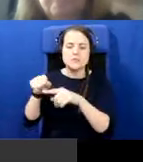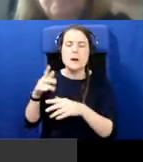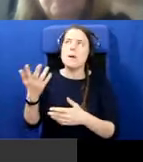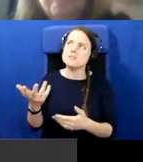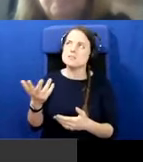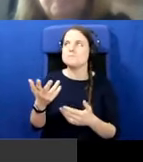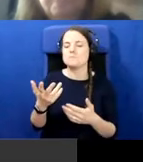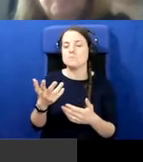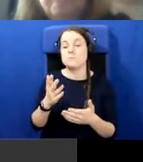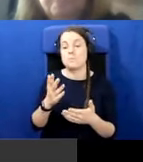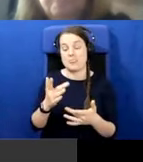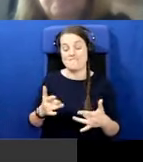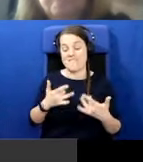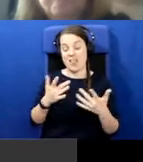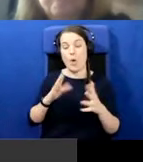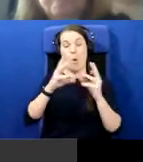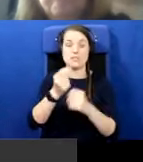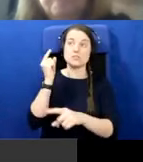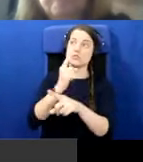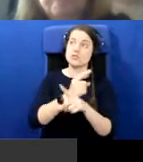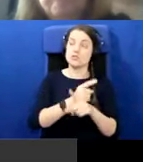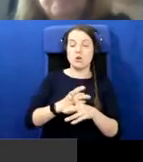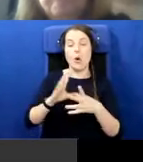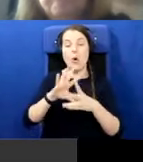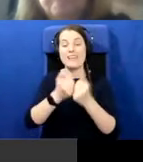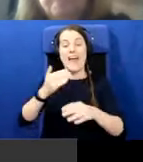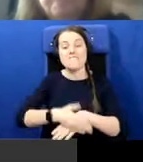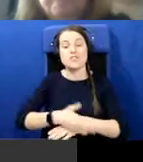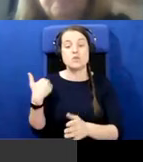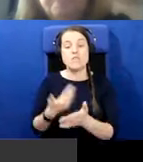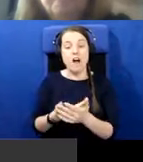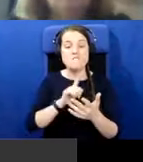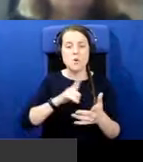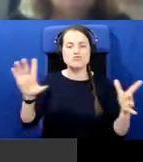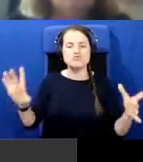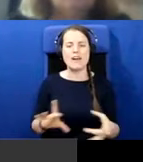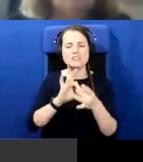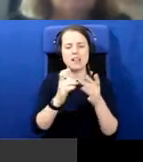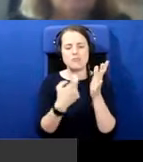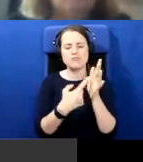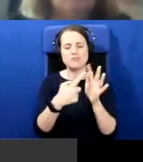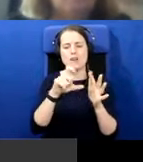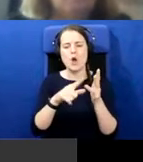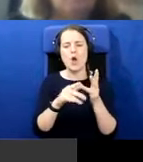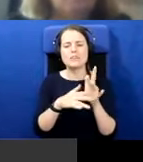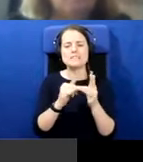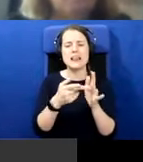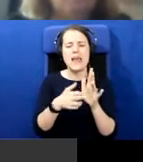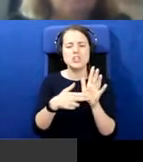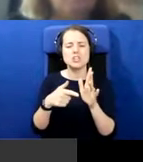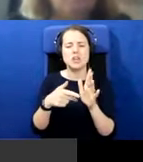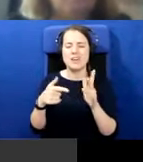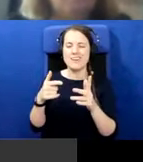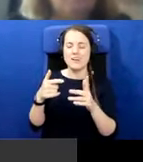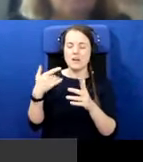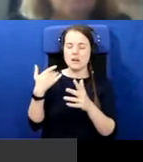effort to bring about reconciliation have failed. That's why I'm so tempted and I know it's glib and I know it hurts